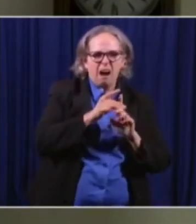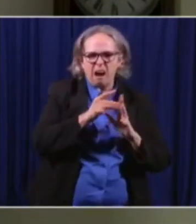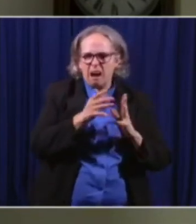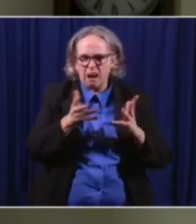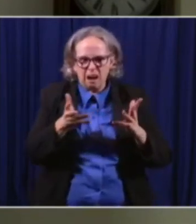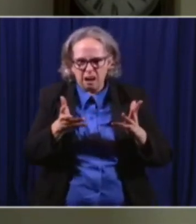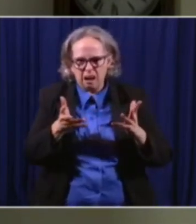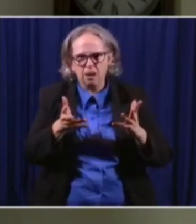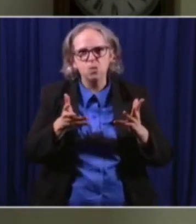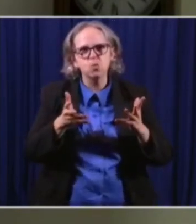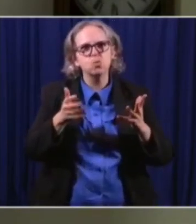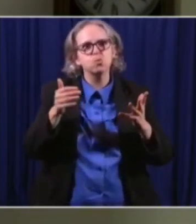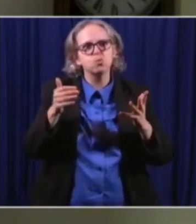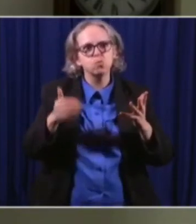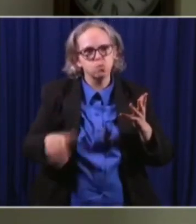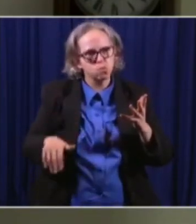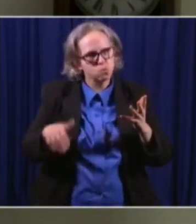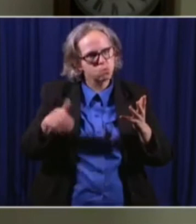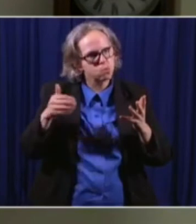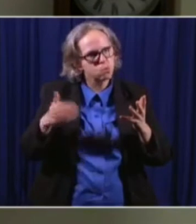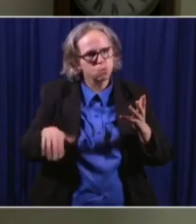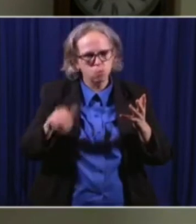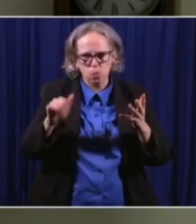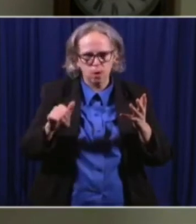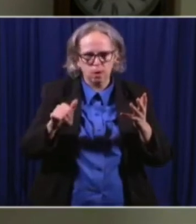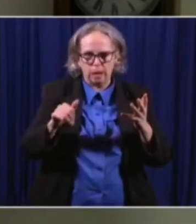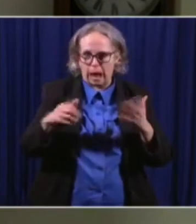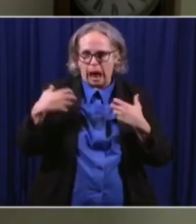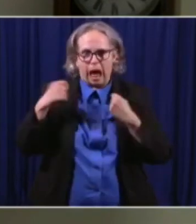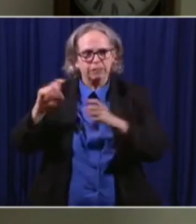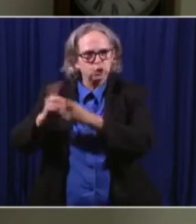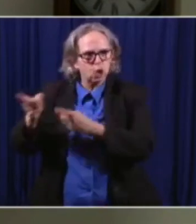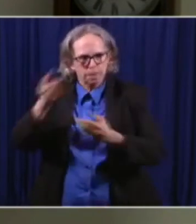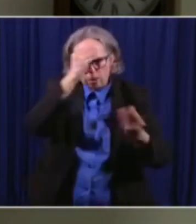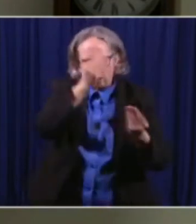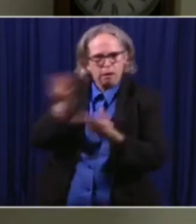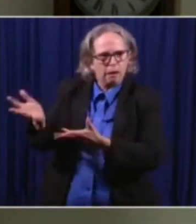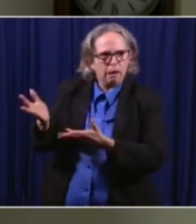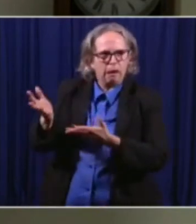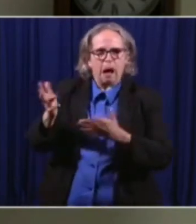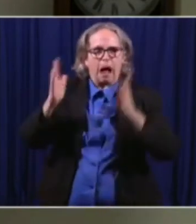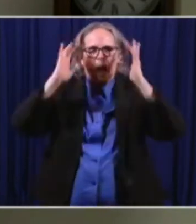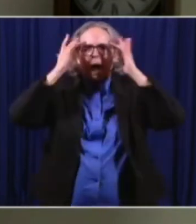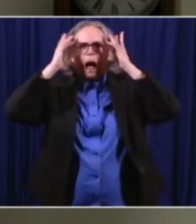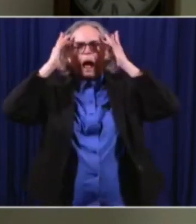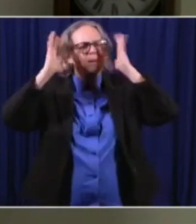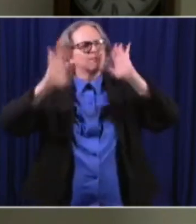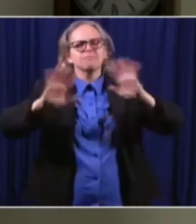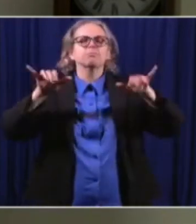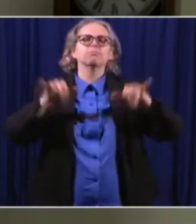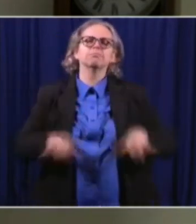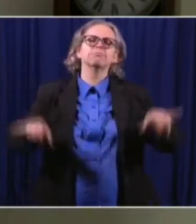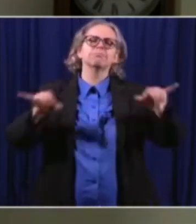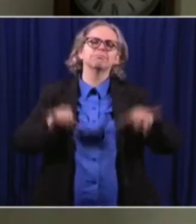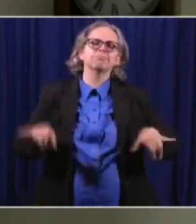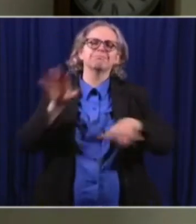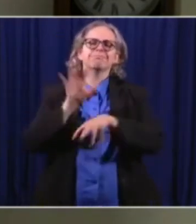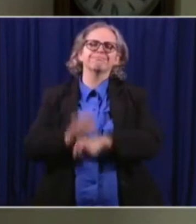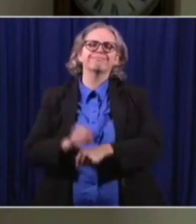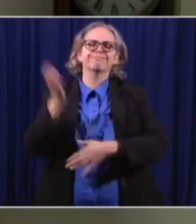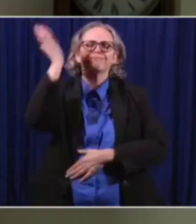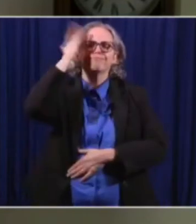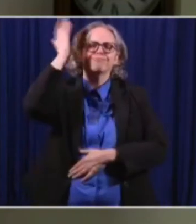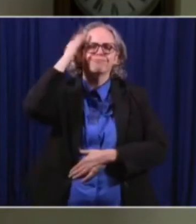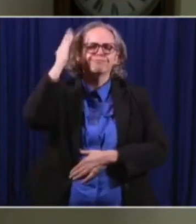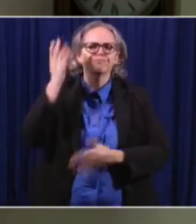that that gets reported should not necessarily cause any great alarm. Again, the schools are going to reflect what is in in